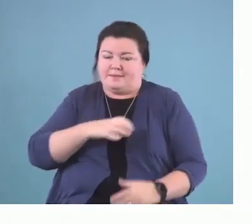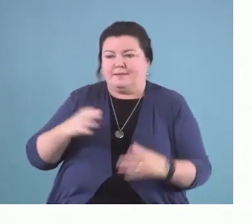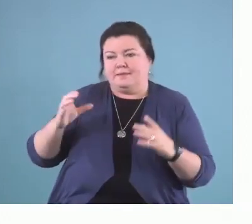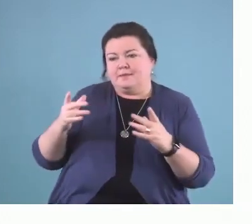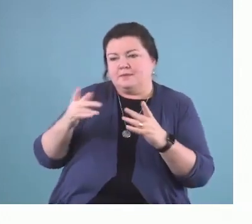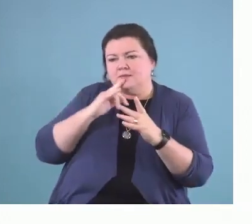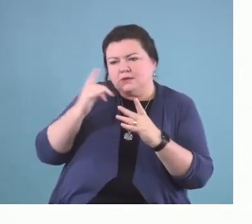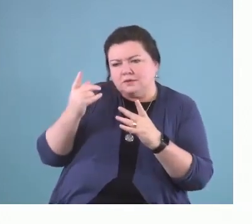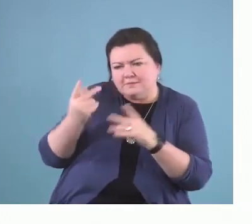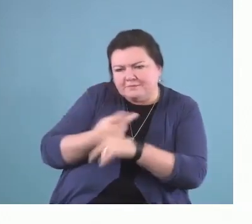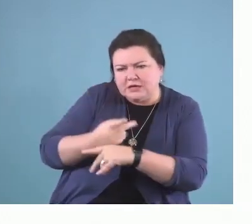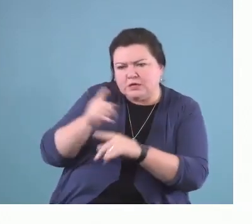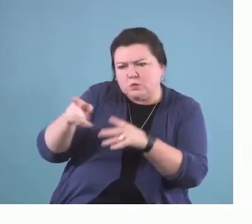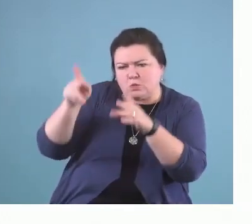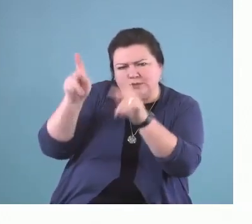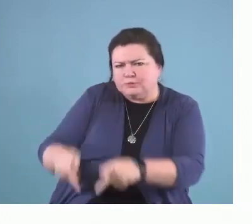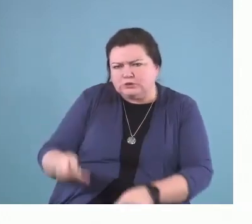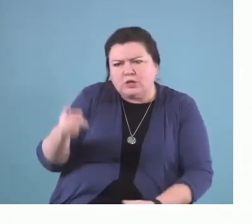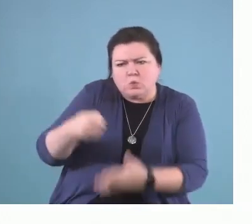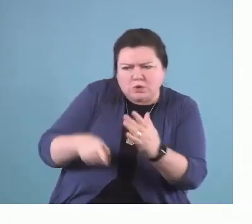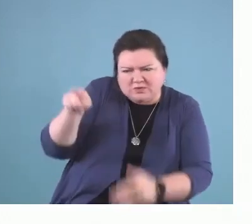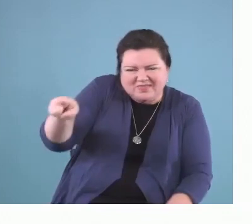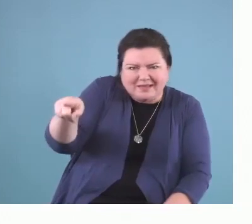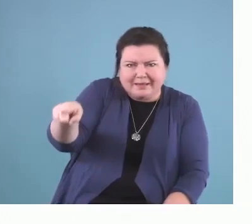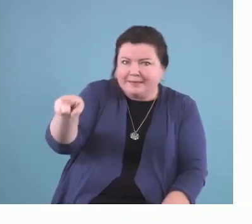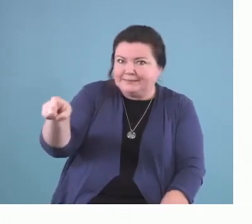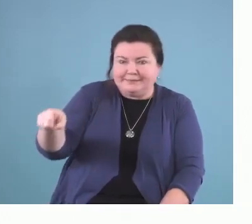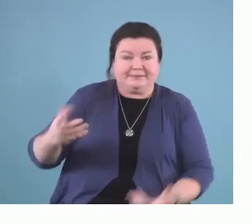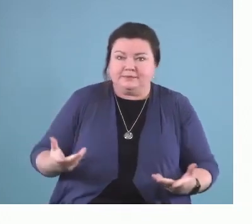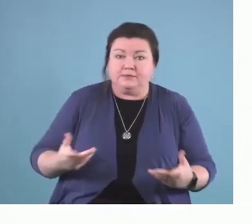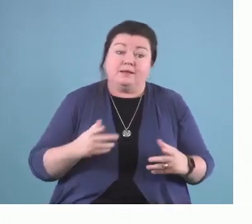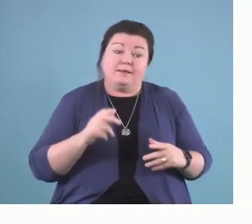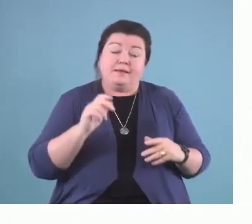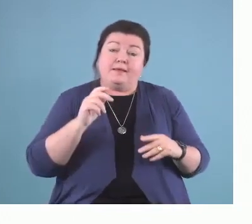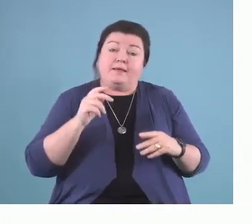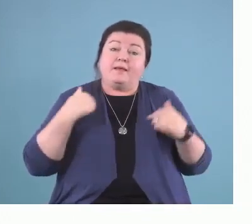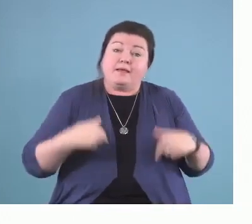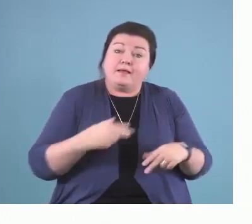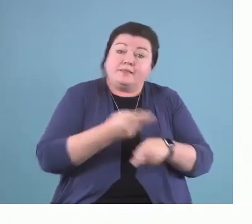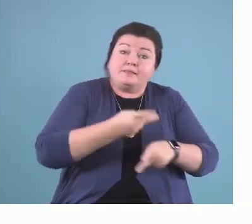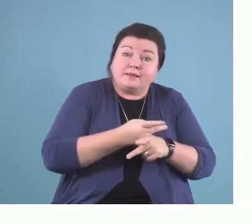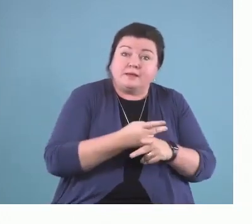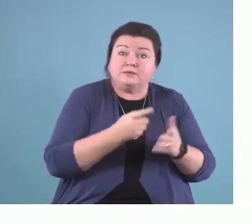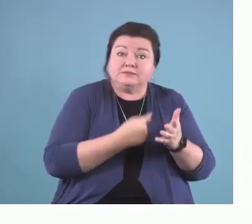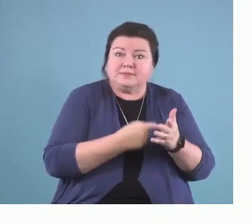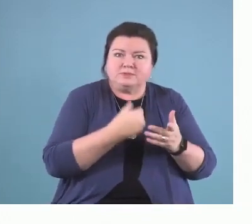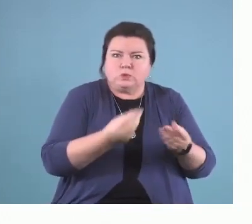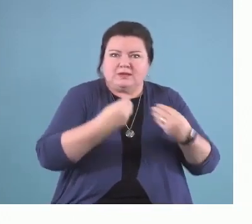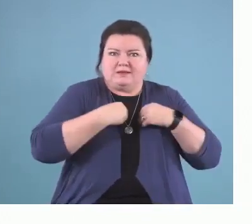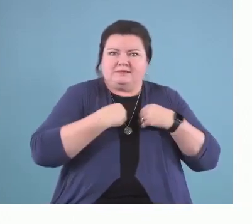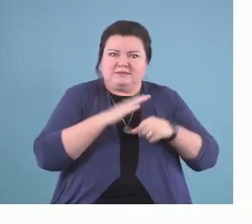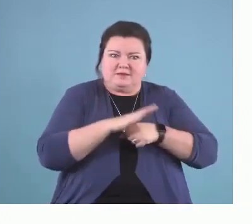and what do they need? The problem is our healthcare context doesn't provide us with the time to practice this way,